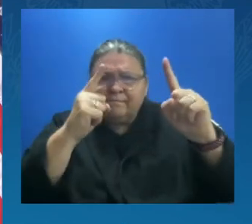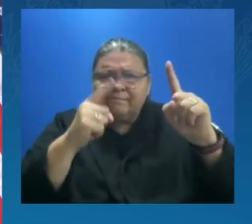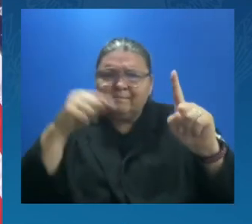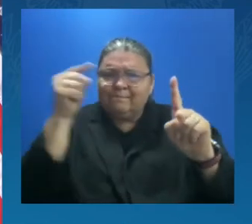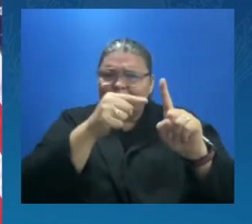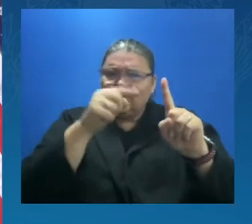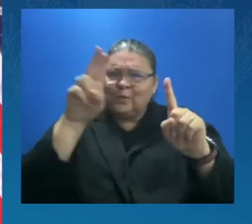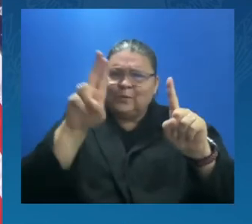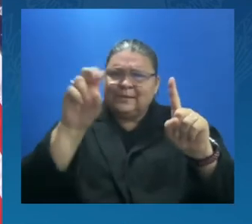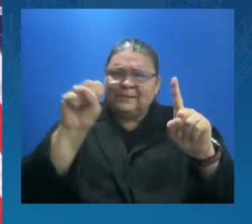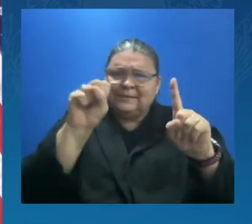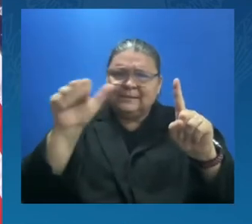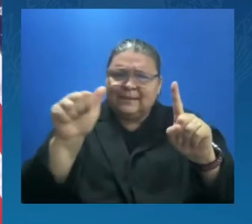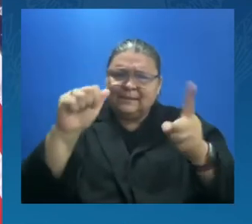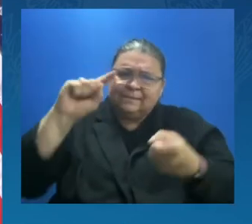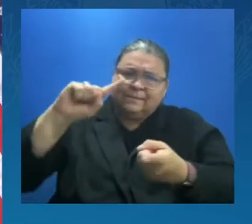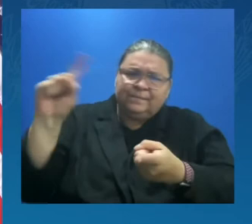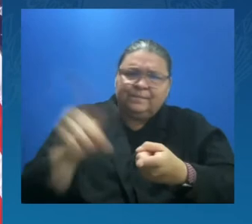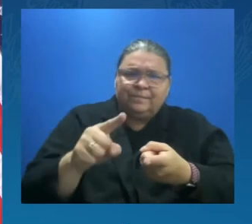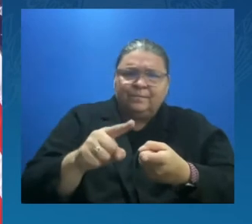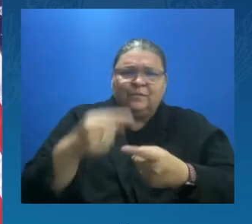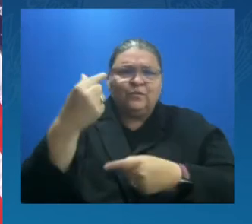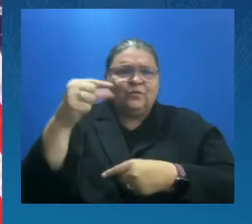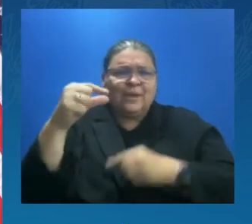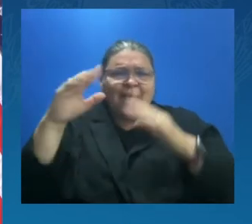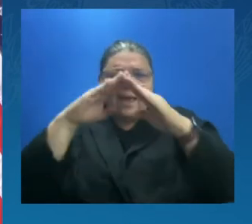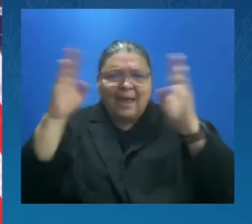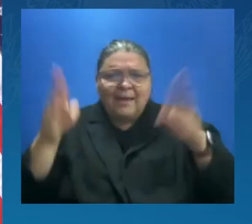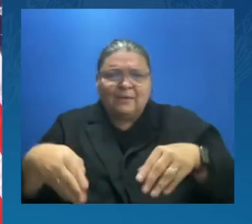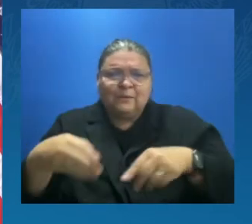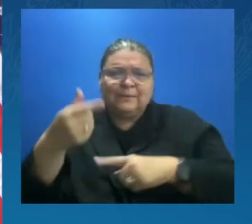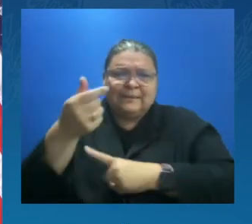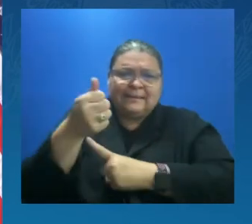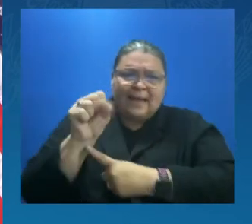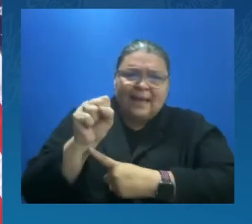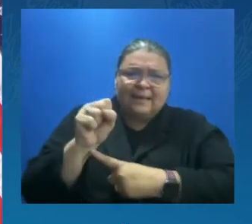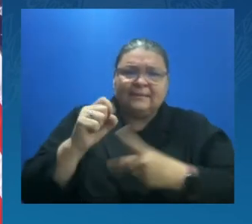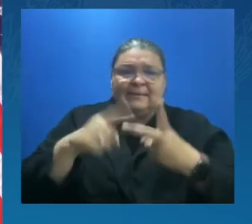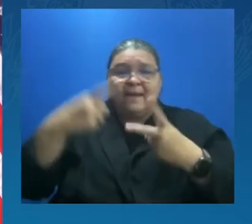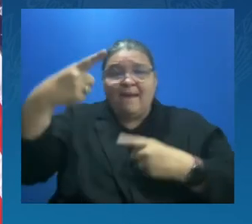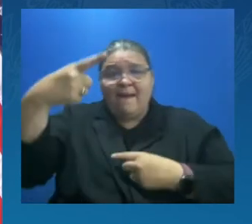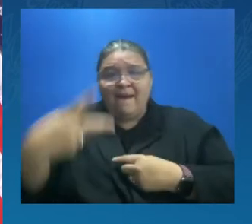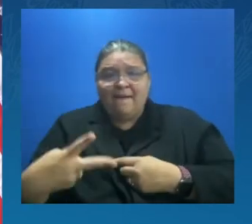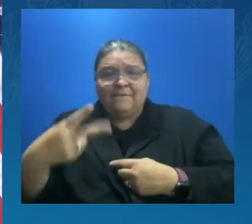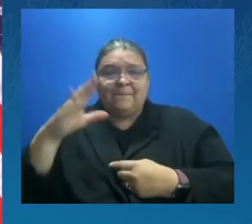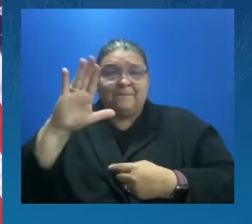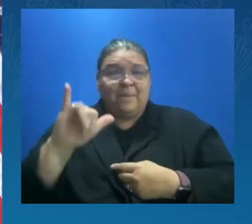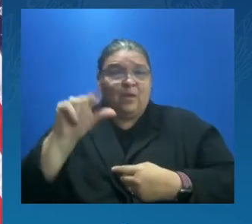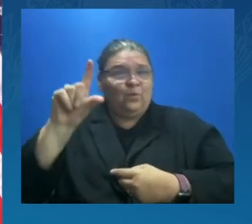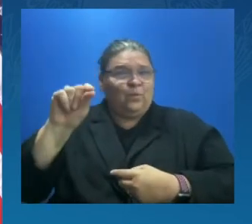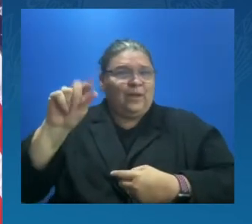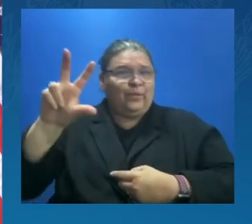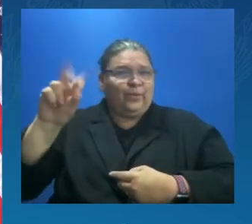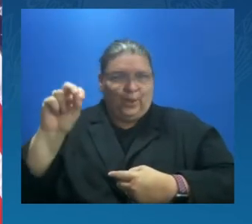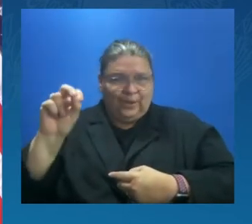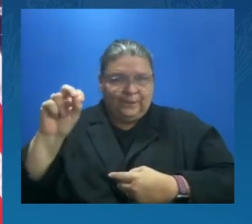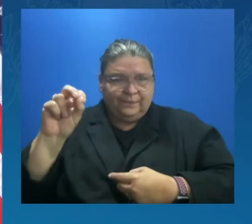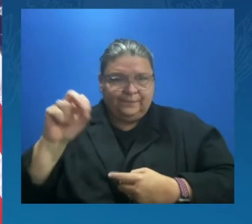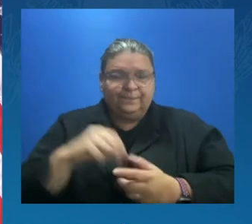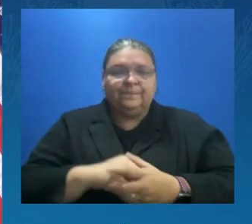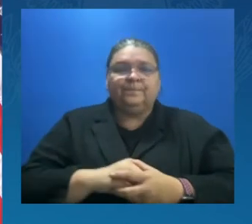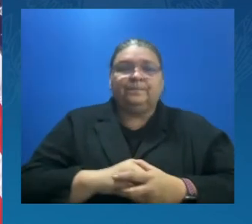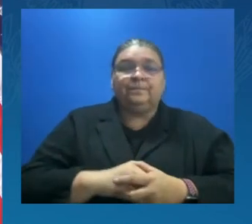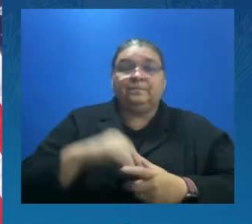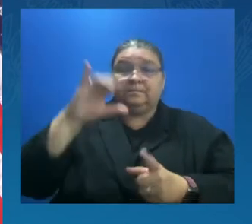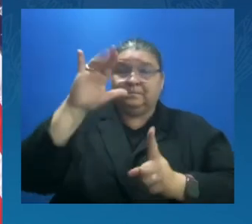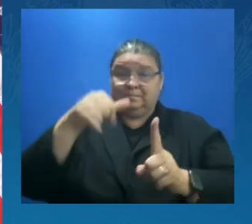in half by no later than 2030. And by no later than 2050, we will reach net